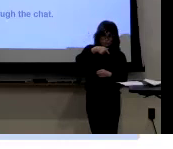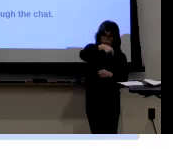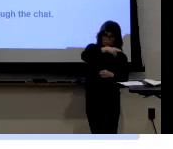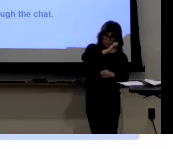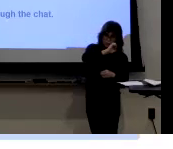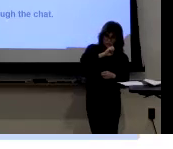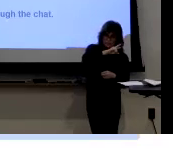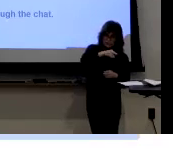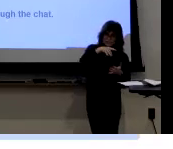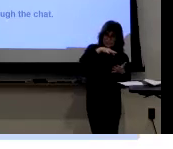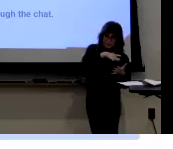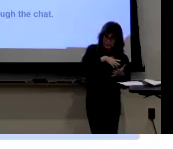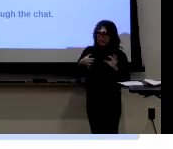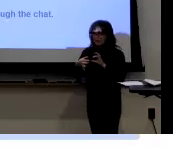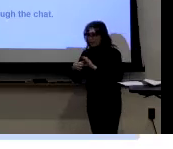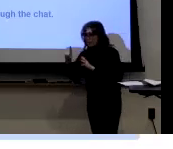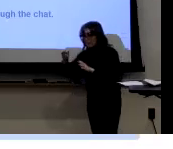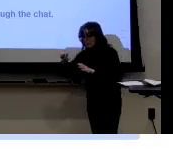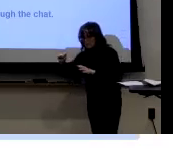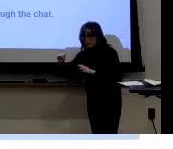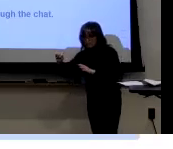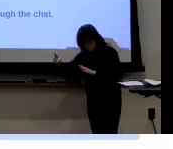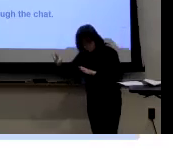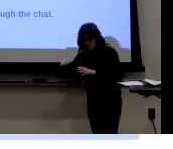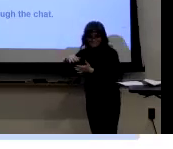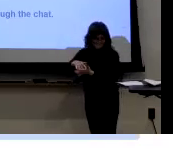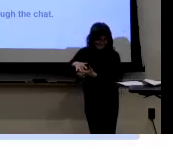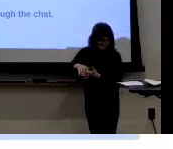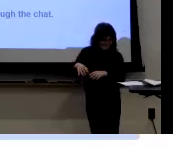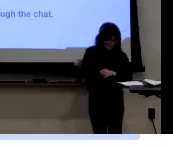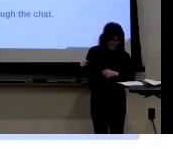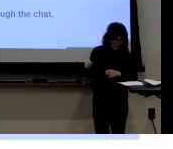was when I saw her paper connecting queer studies and deaf studies.